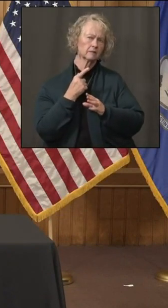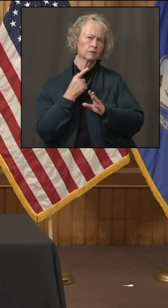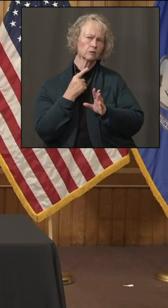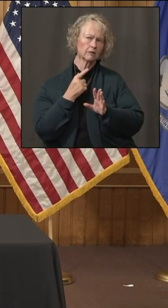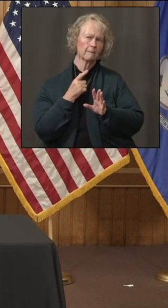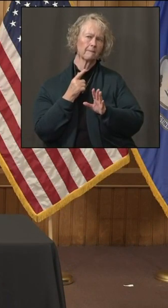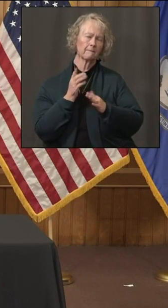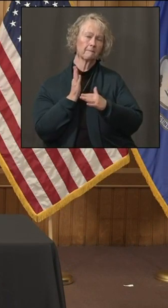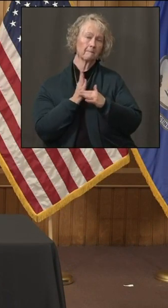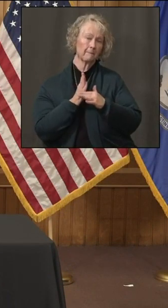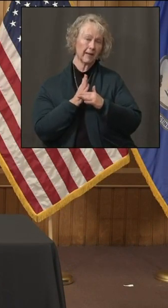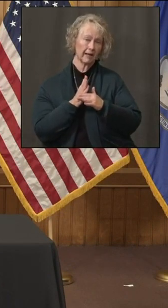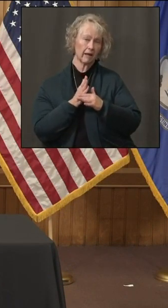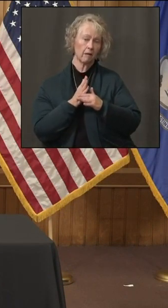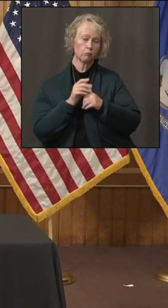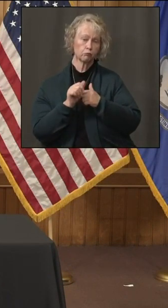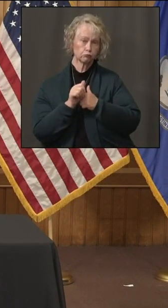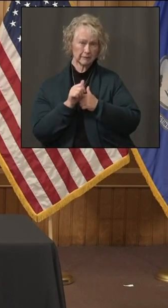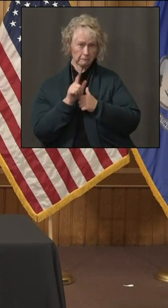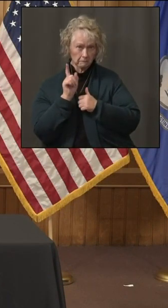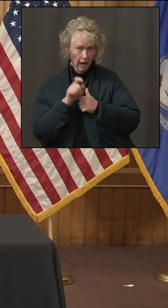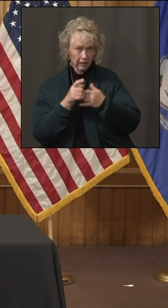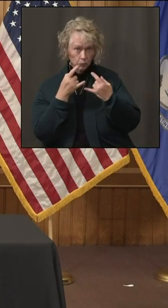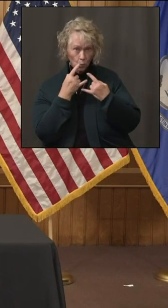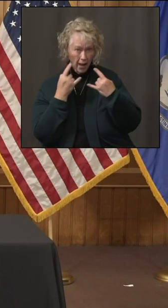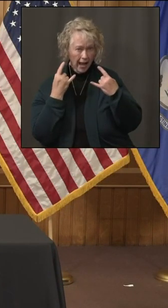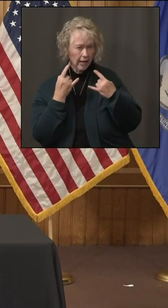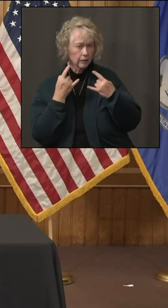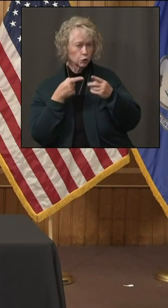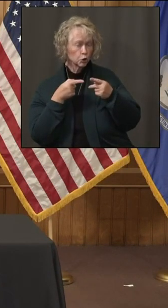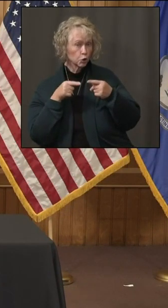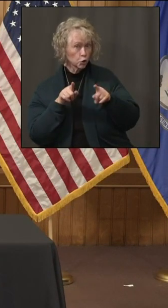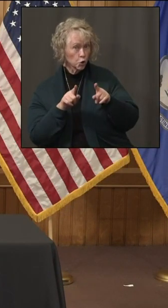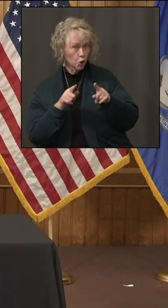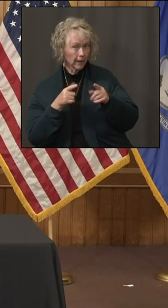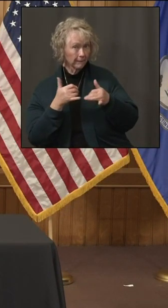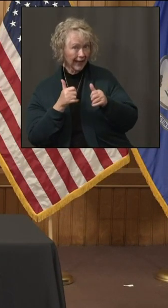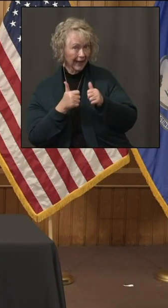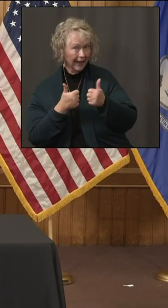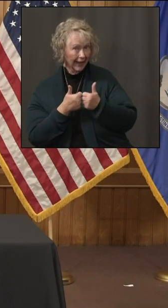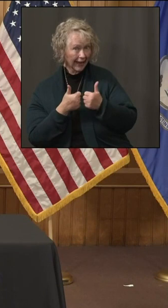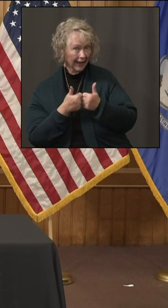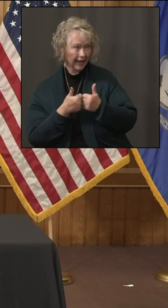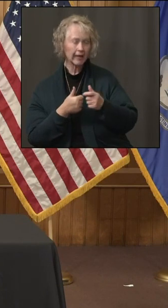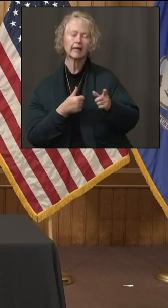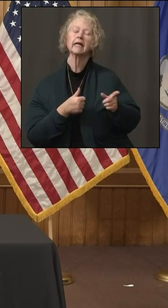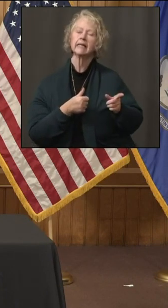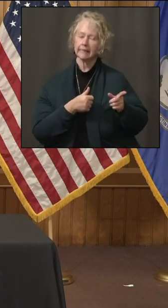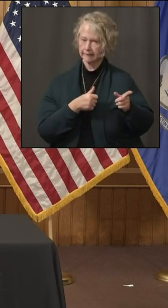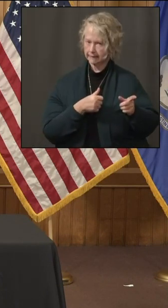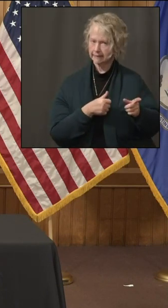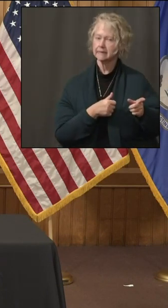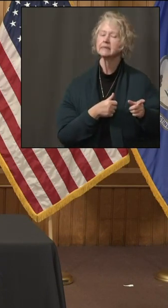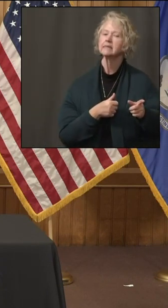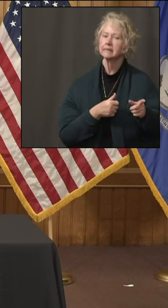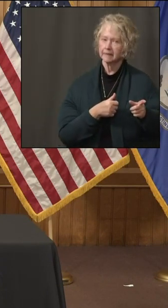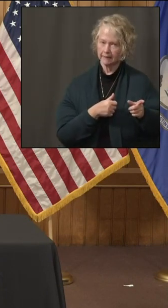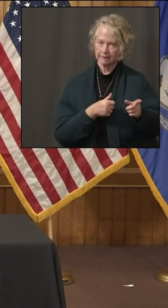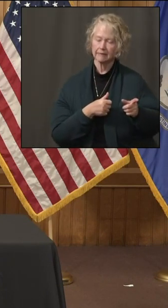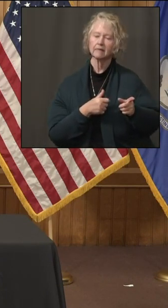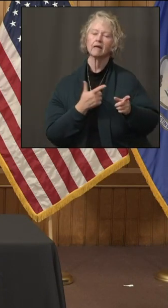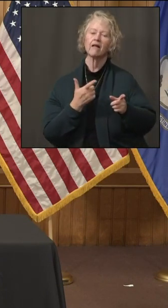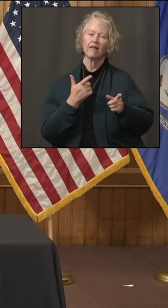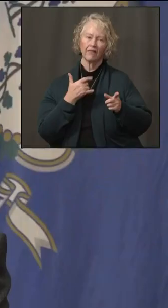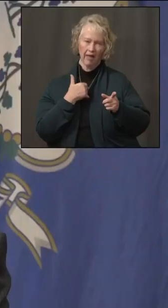that's all right. You said medium-risk sports must wear a mask. Is that during gameplay that they must wear a mask? That's right. We're doing that in an